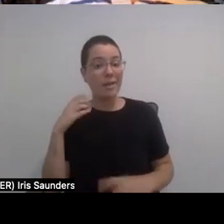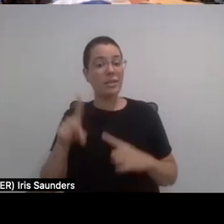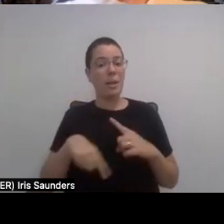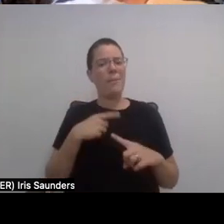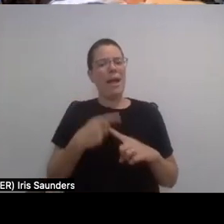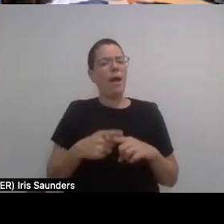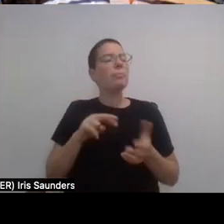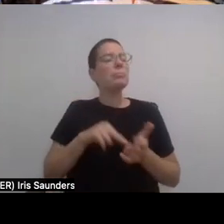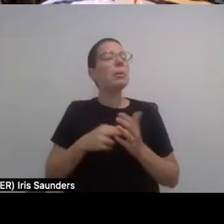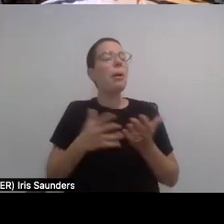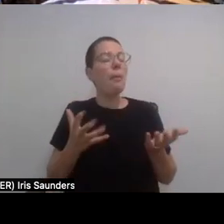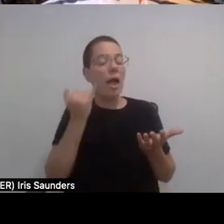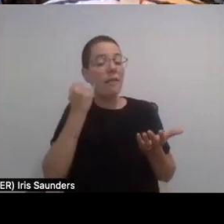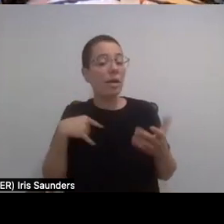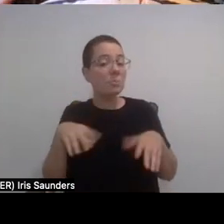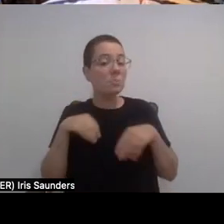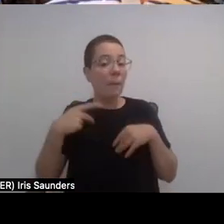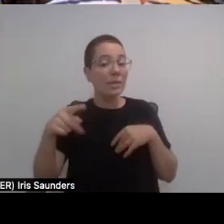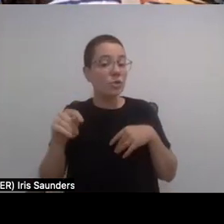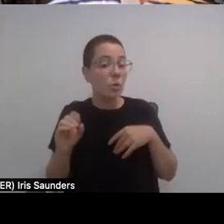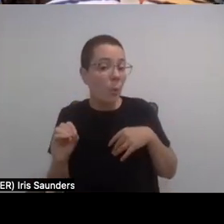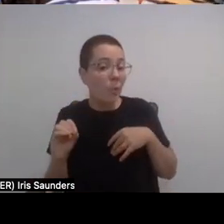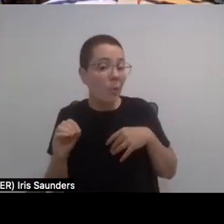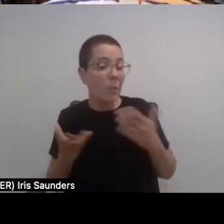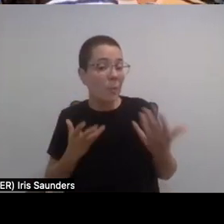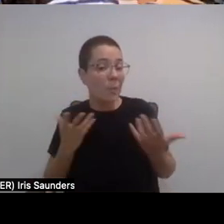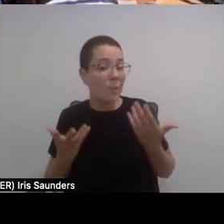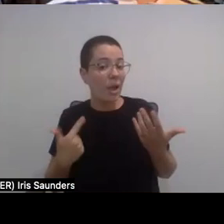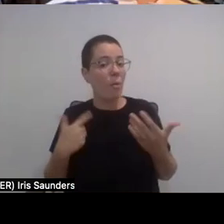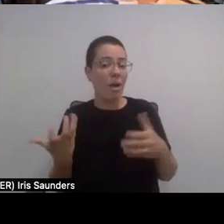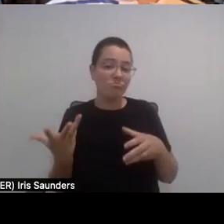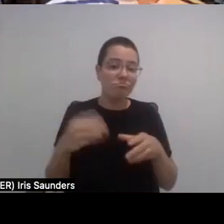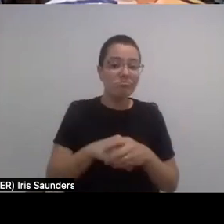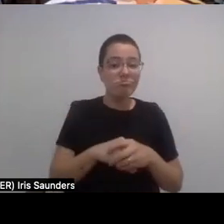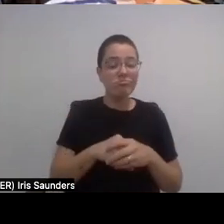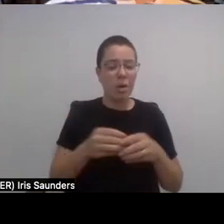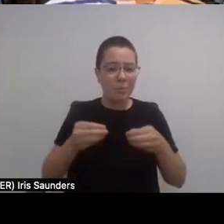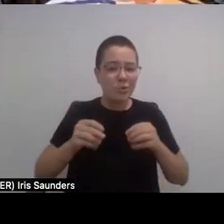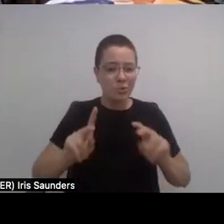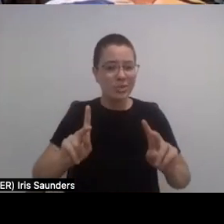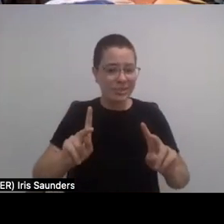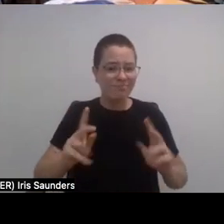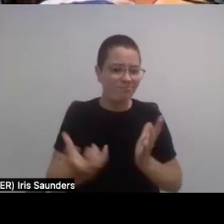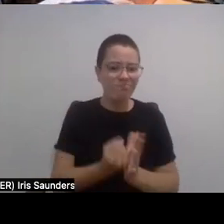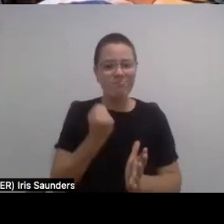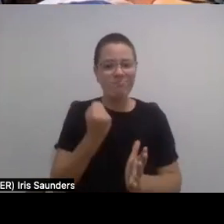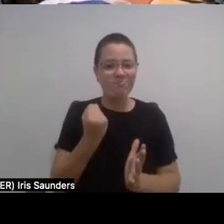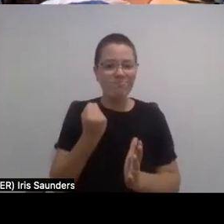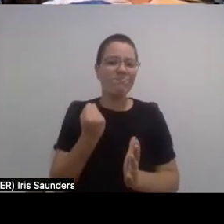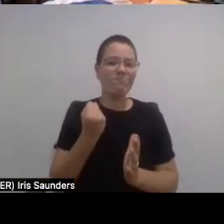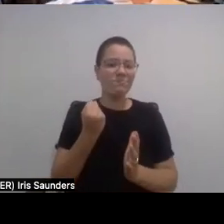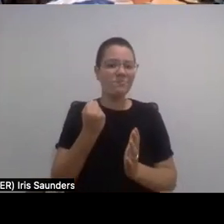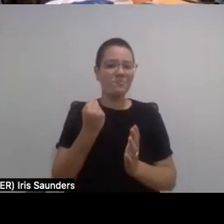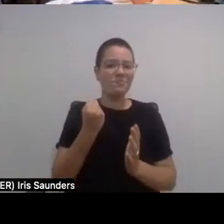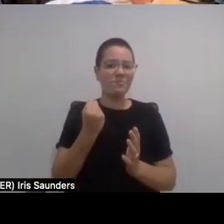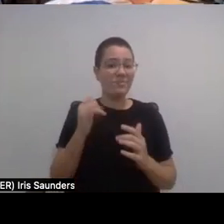take unpaid leave? And, you know, because I want to do, I want to take the opportunity, because it's the biggest opportunity I've had